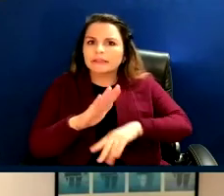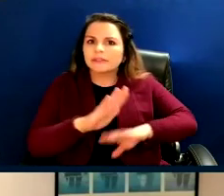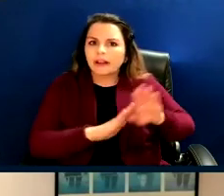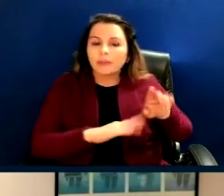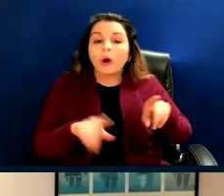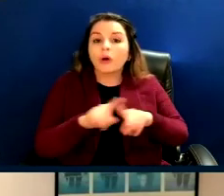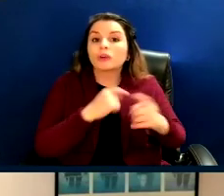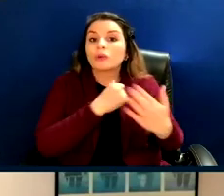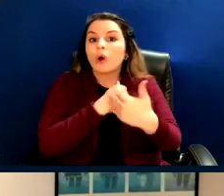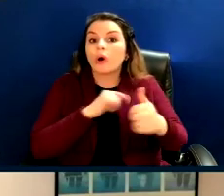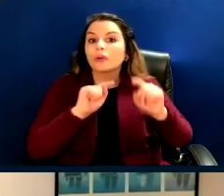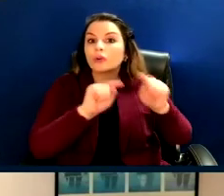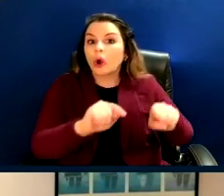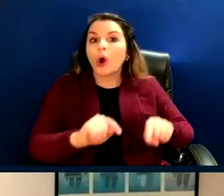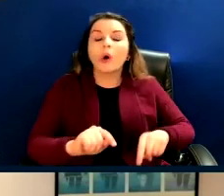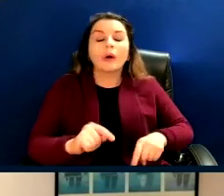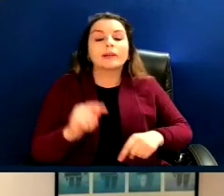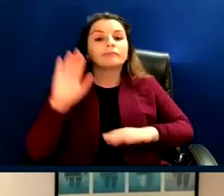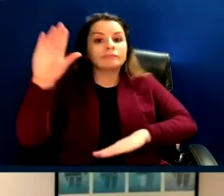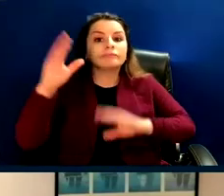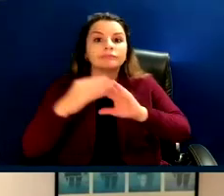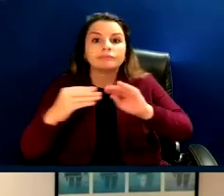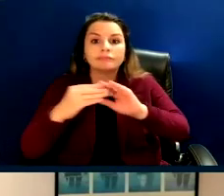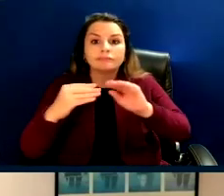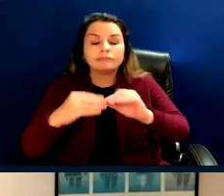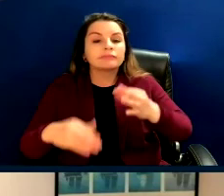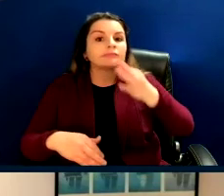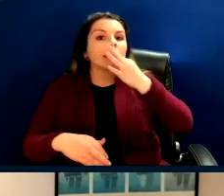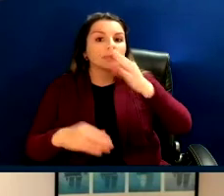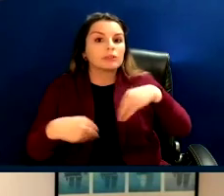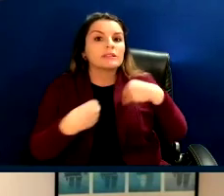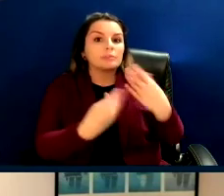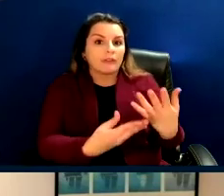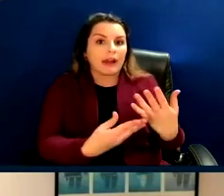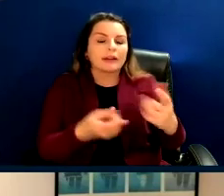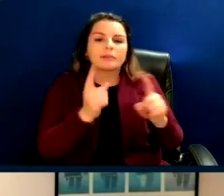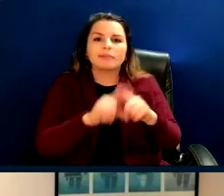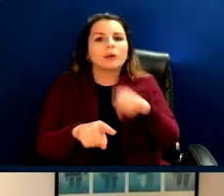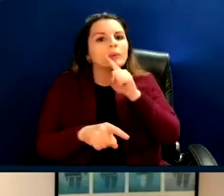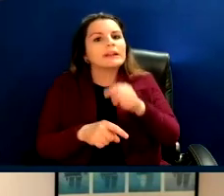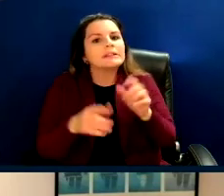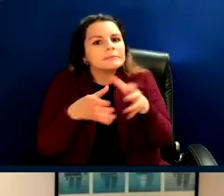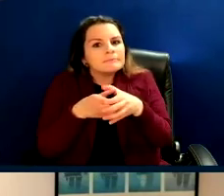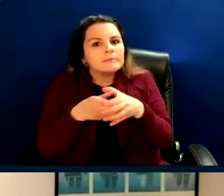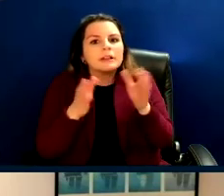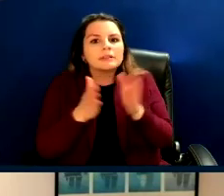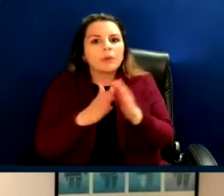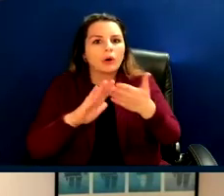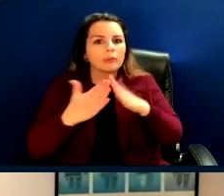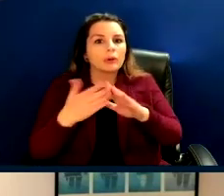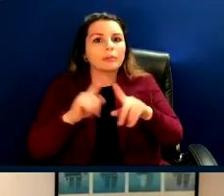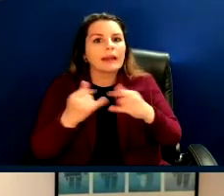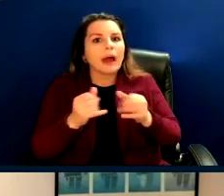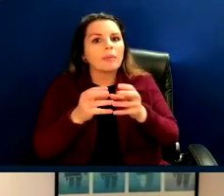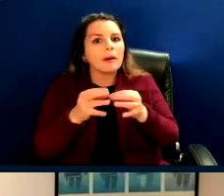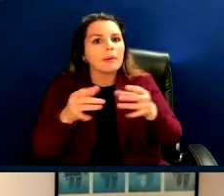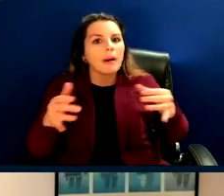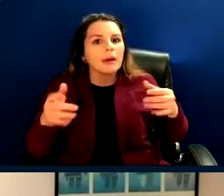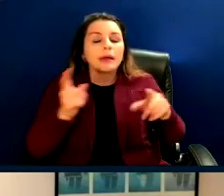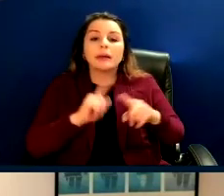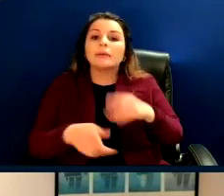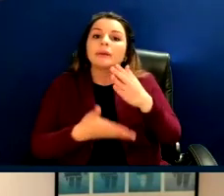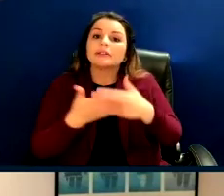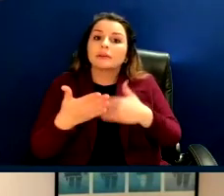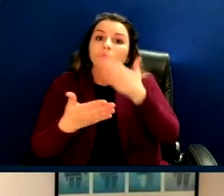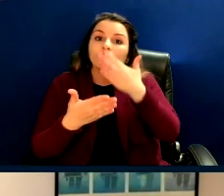expertise. And I think that right now that's a small community of people, but we are there. There are great organizations. I'm thinking